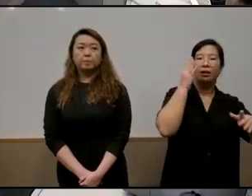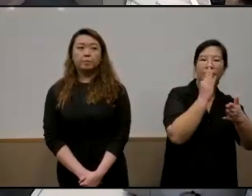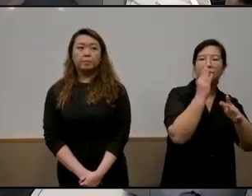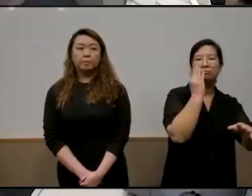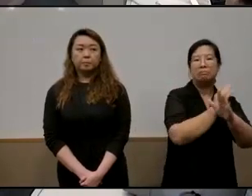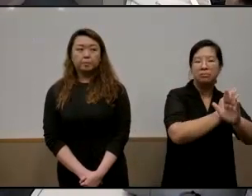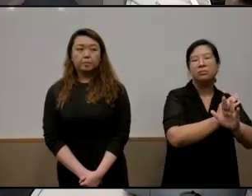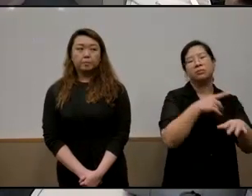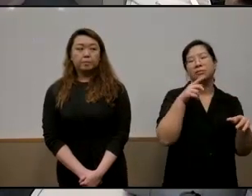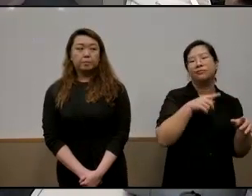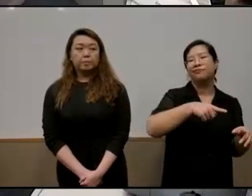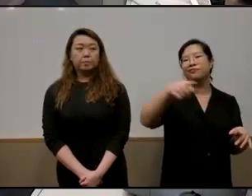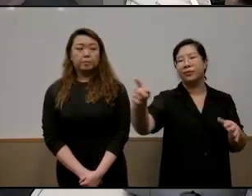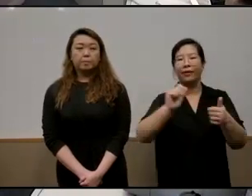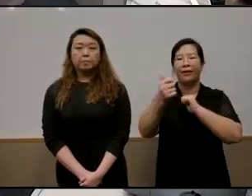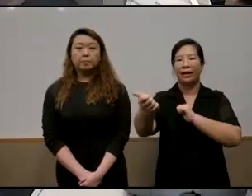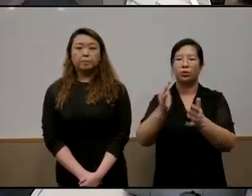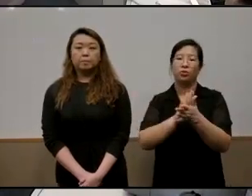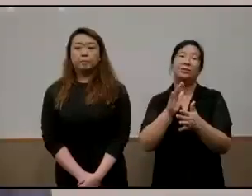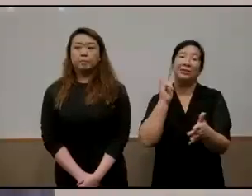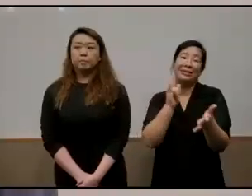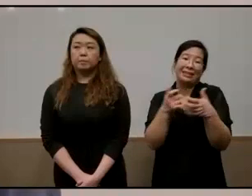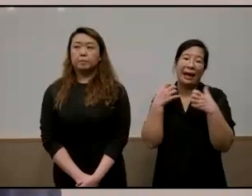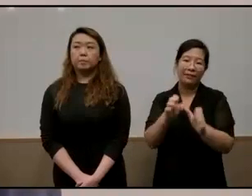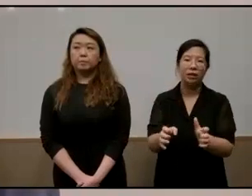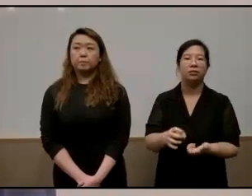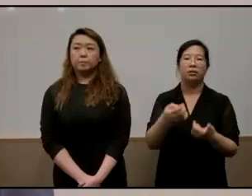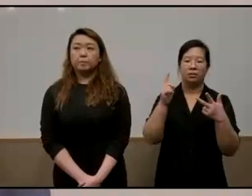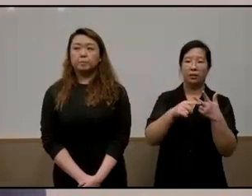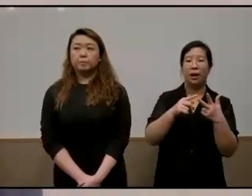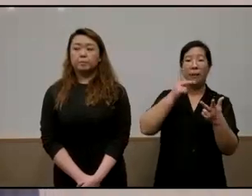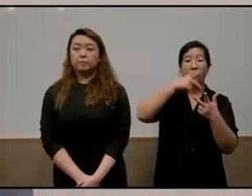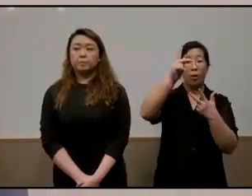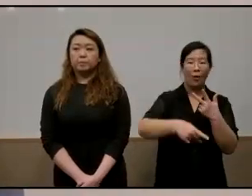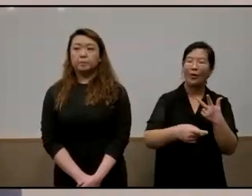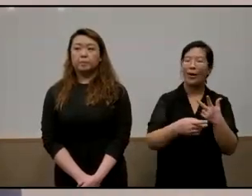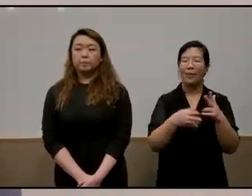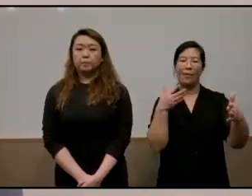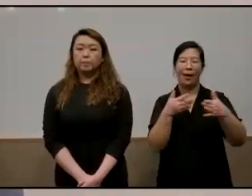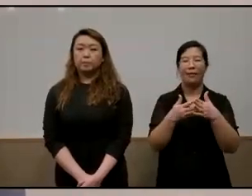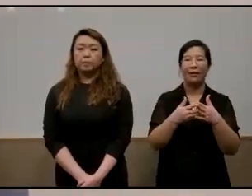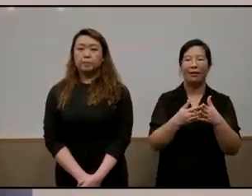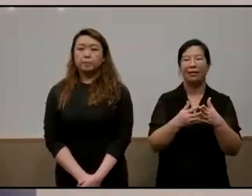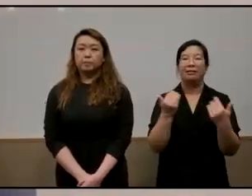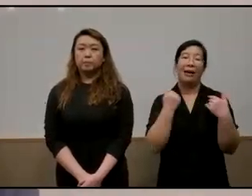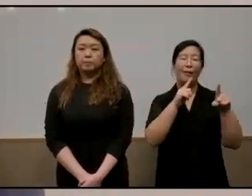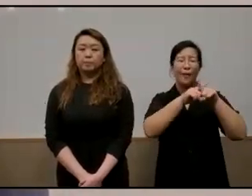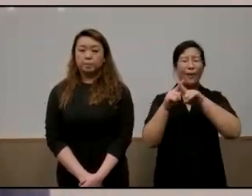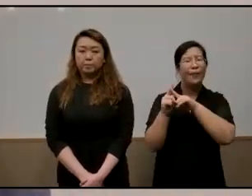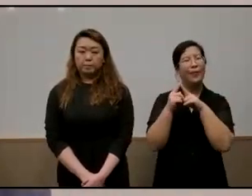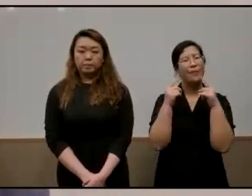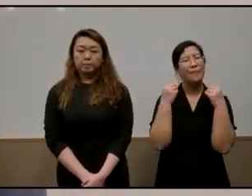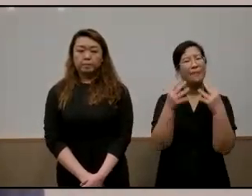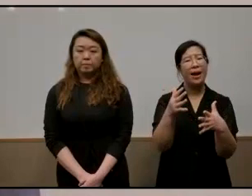effort and the third thing is a program barrier wow so many programs right integrated programs and then all not the same and ib